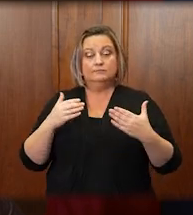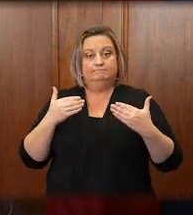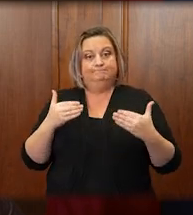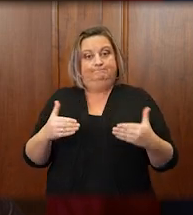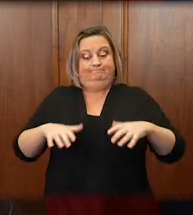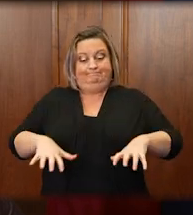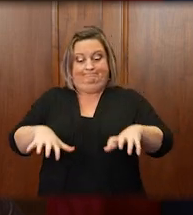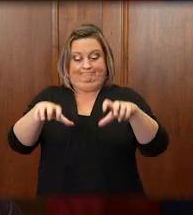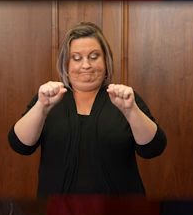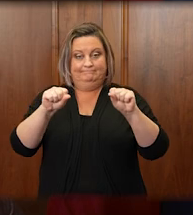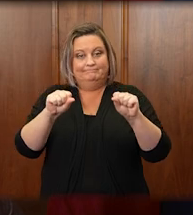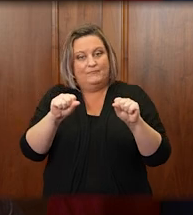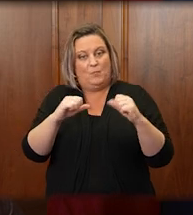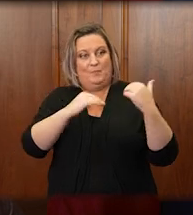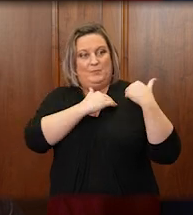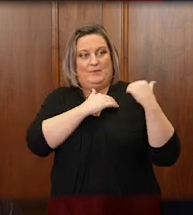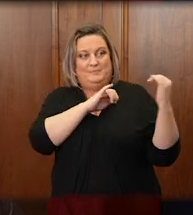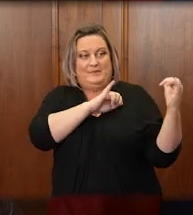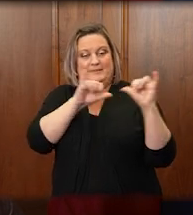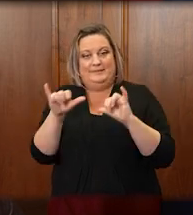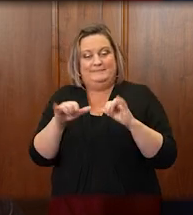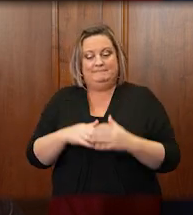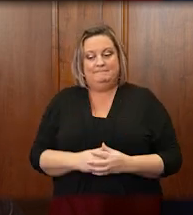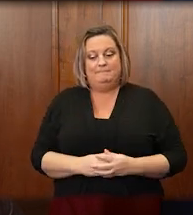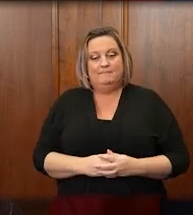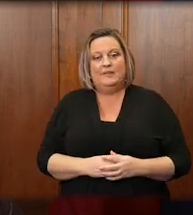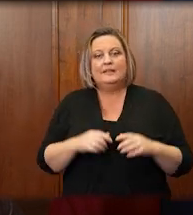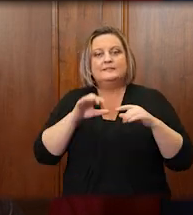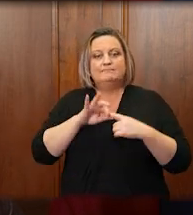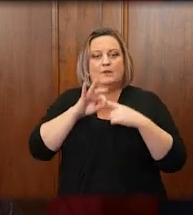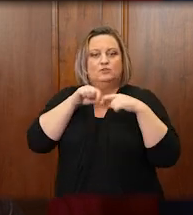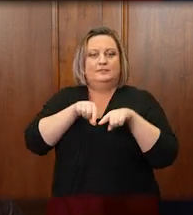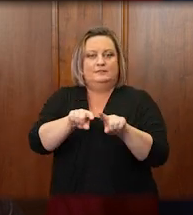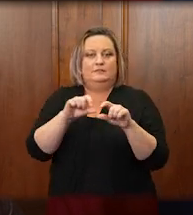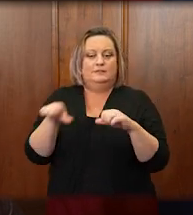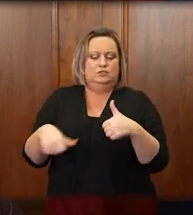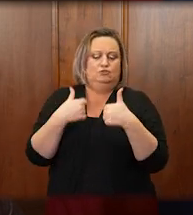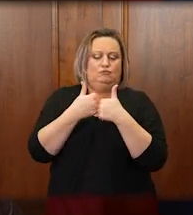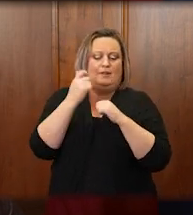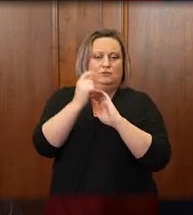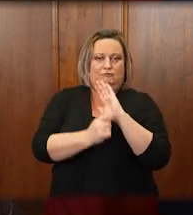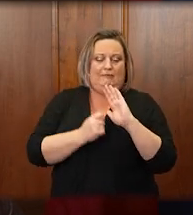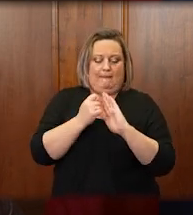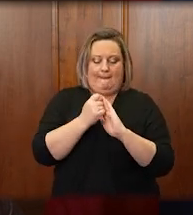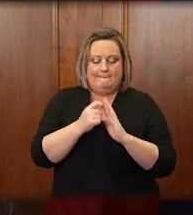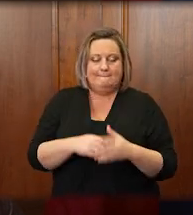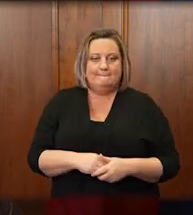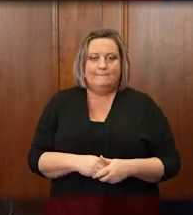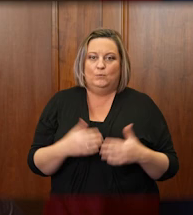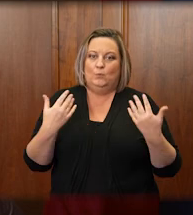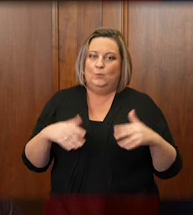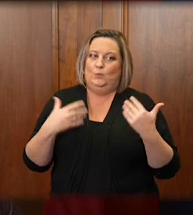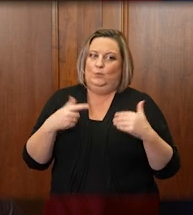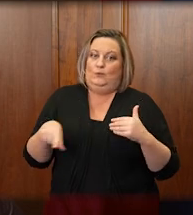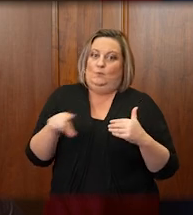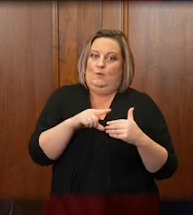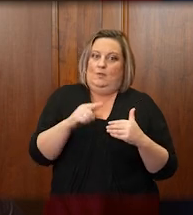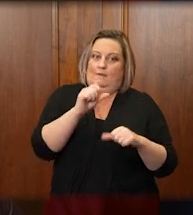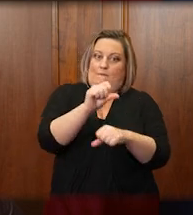for their willingness to do so in this extremely challenging time. You all have your work cut out for you.